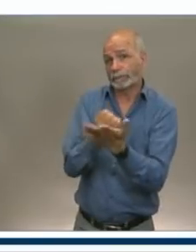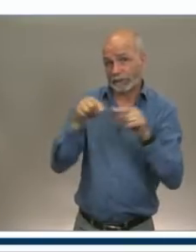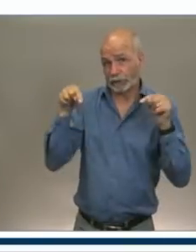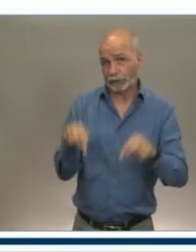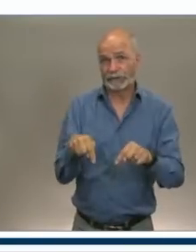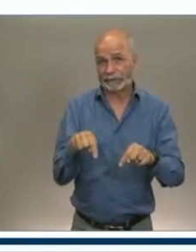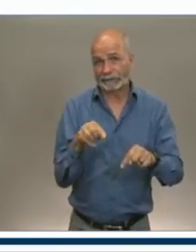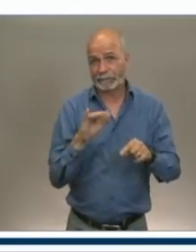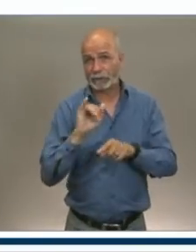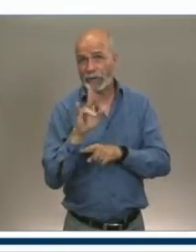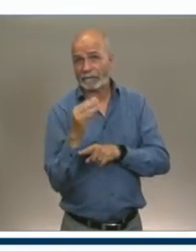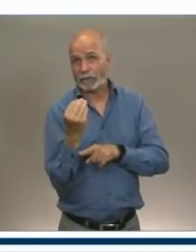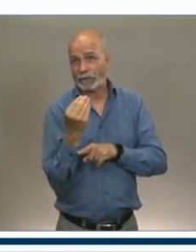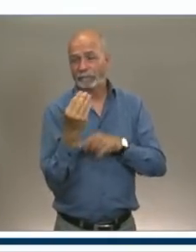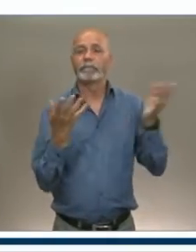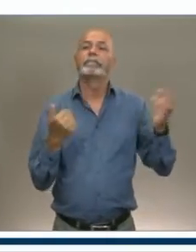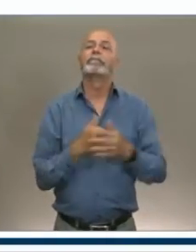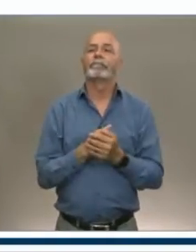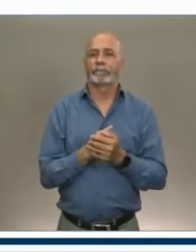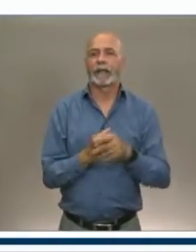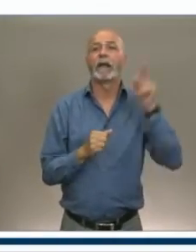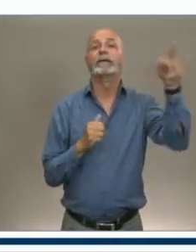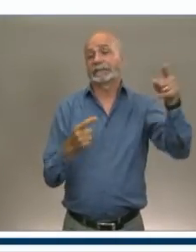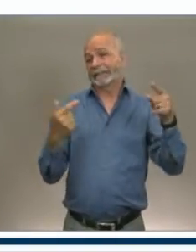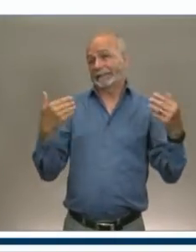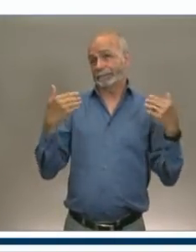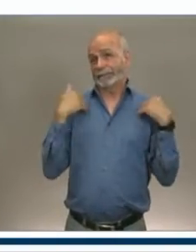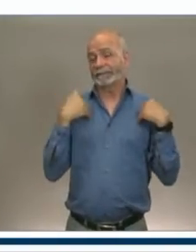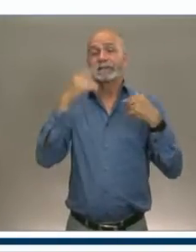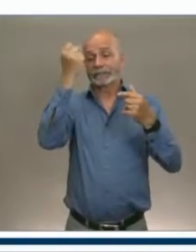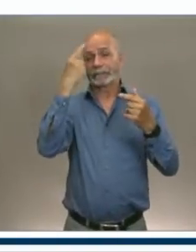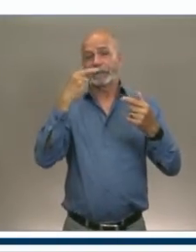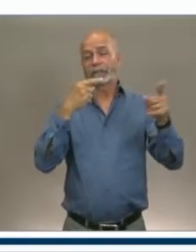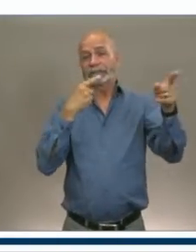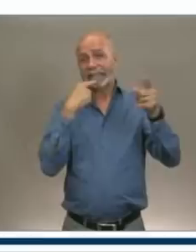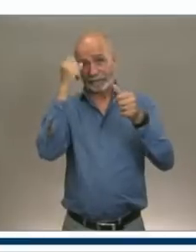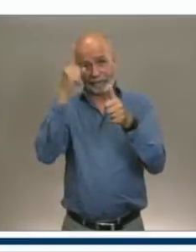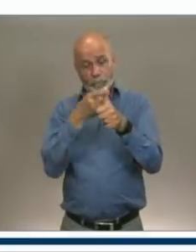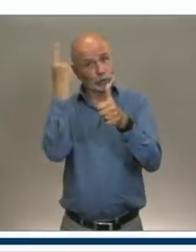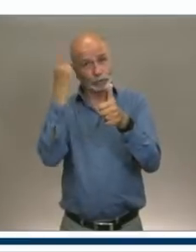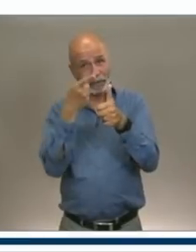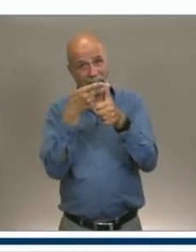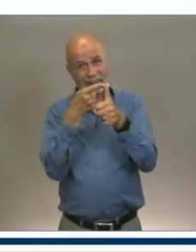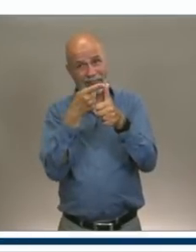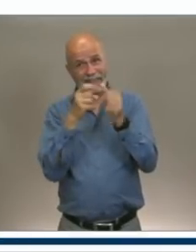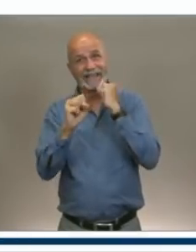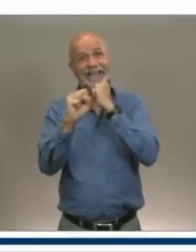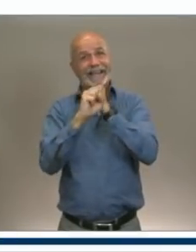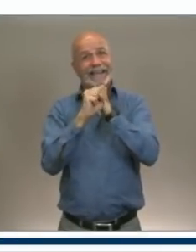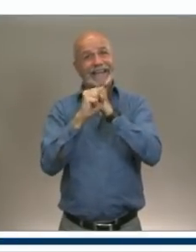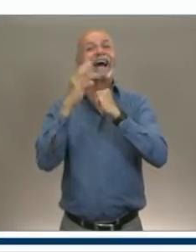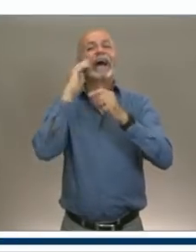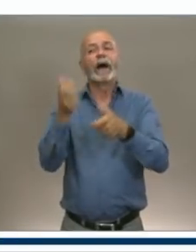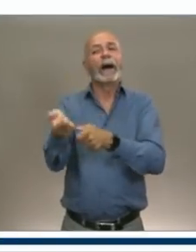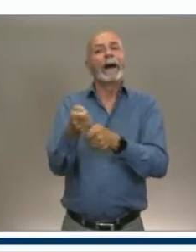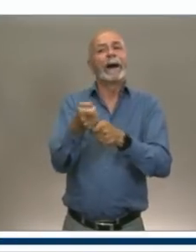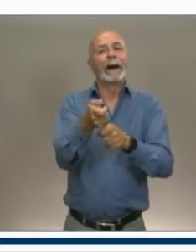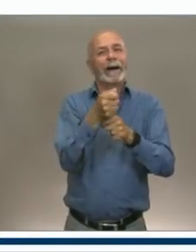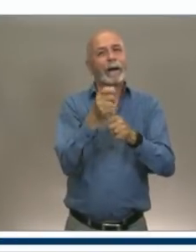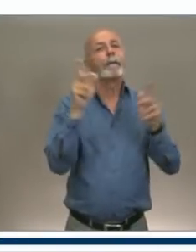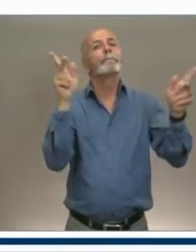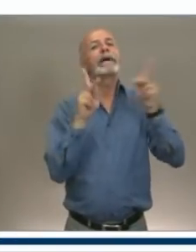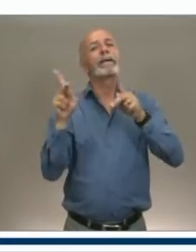Yeah, there's three campaigns that we're targeting, and one of them is actually targeting Nova Scotians to stay in Nova Scotia and visit